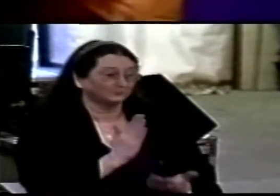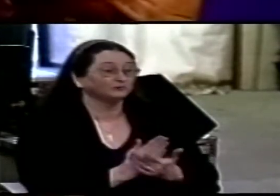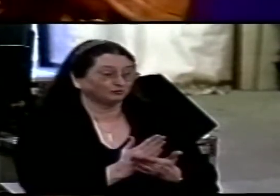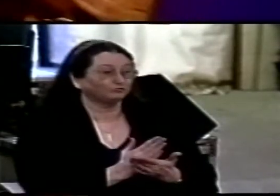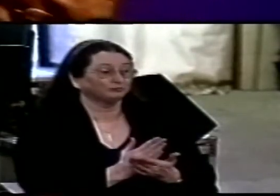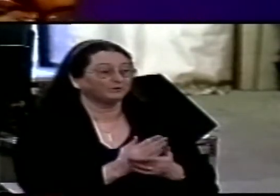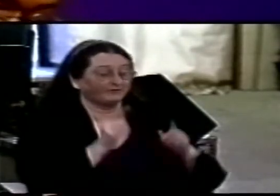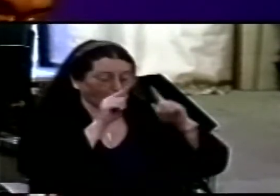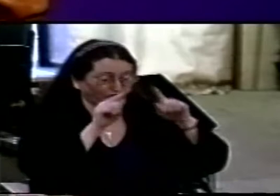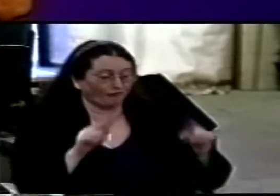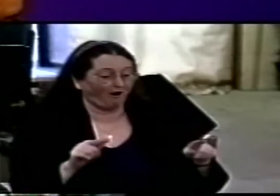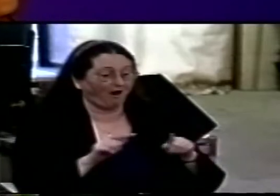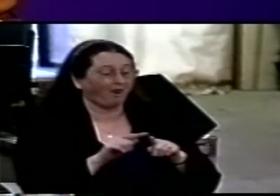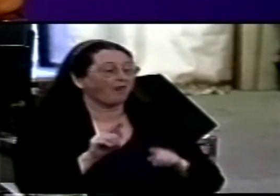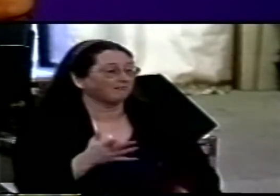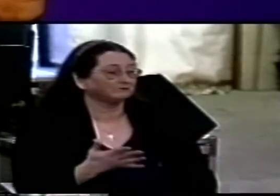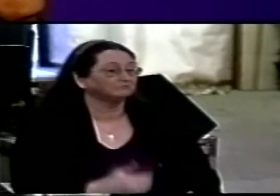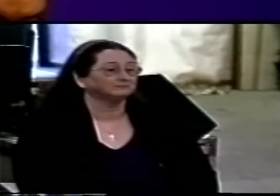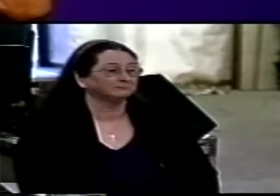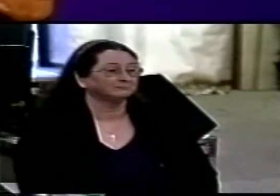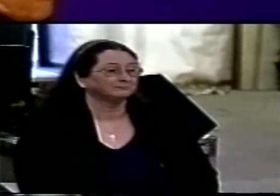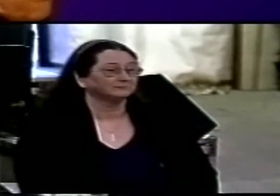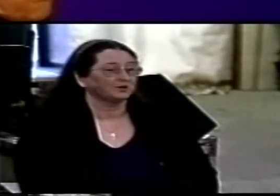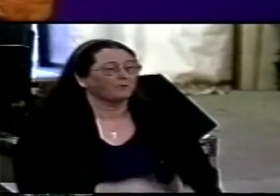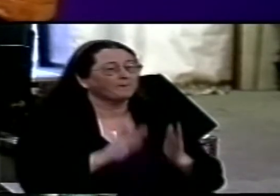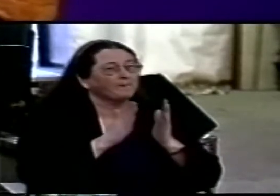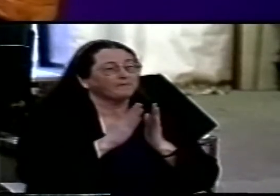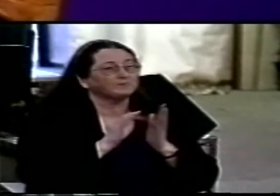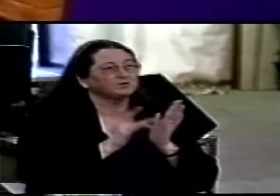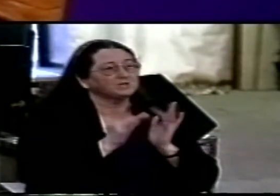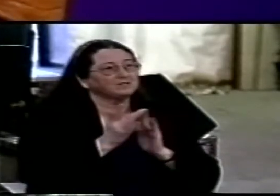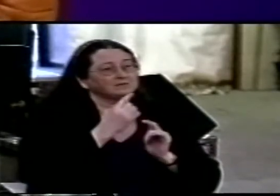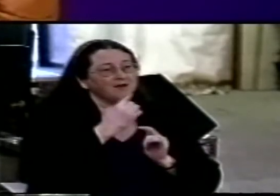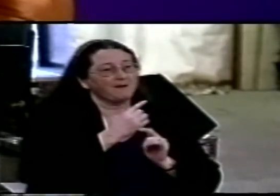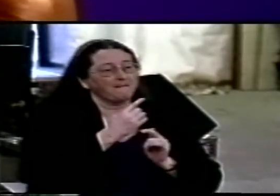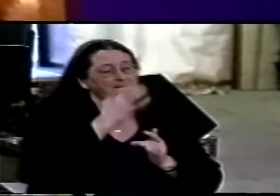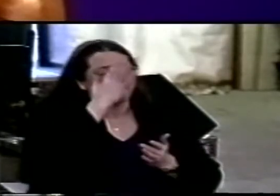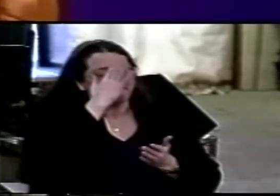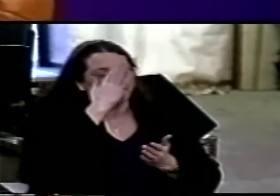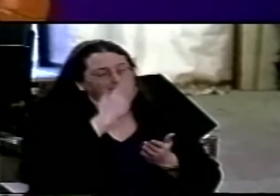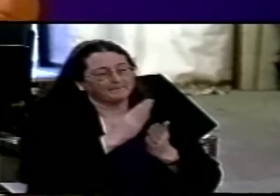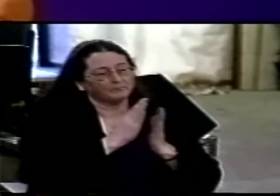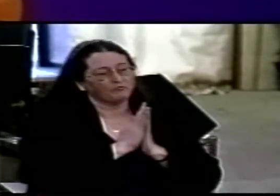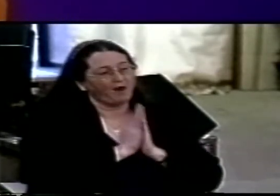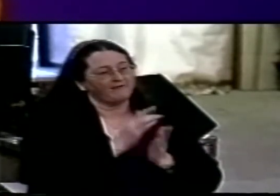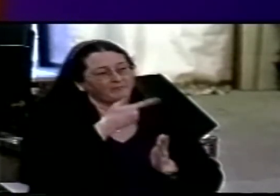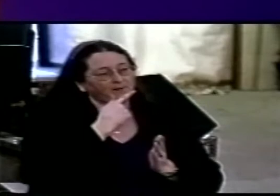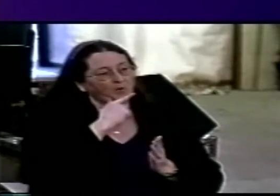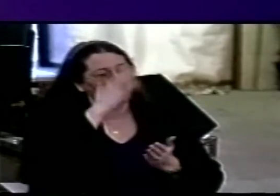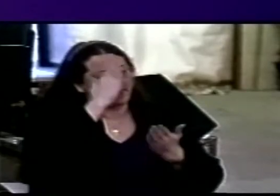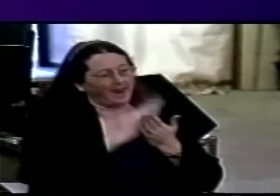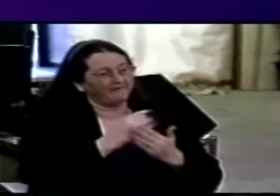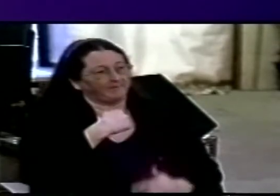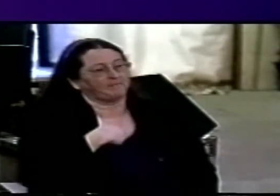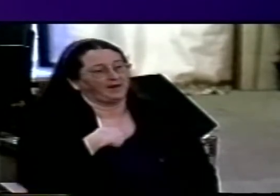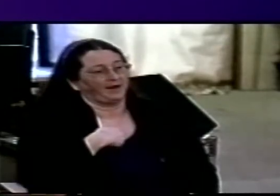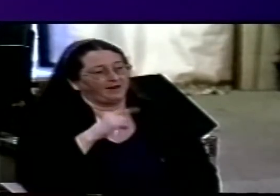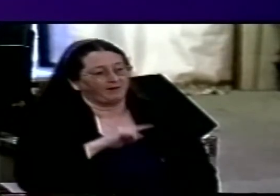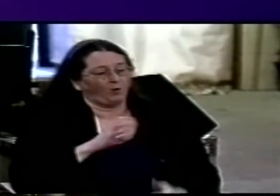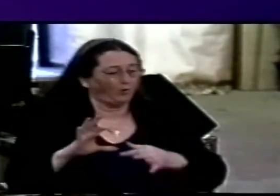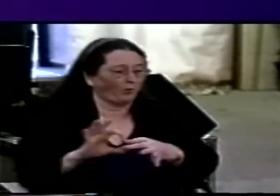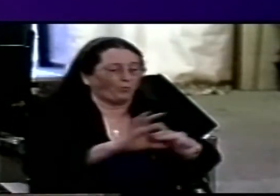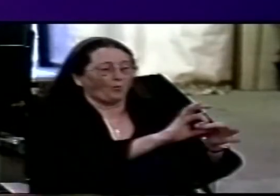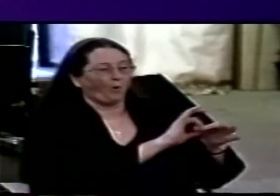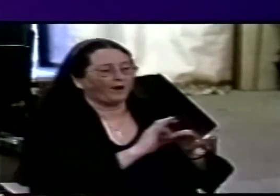I'm praying for those who will believe in me through their message that they may all be one father just as you